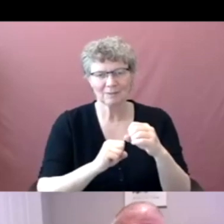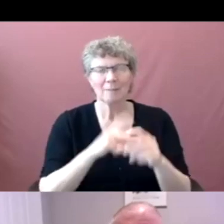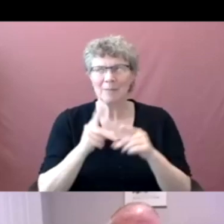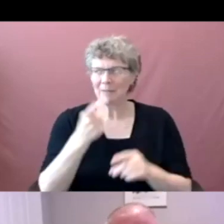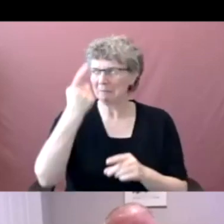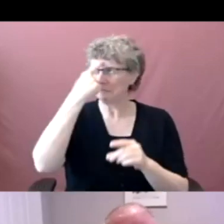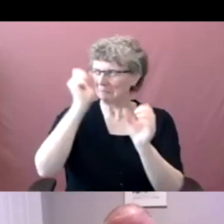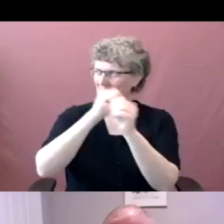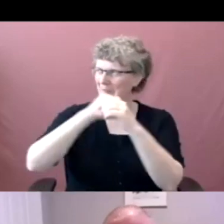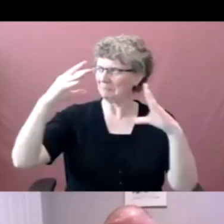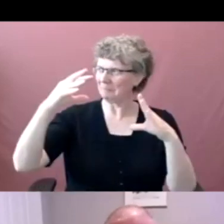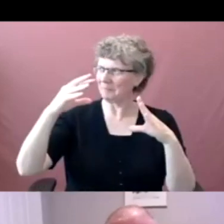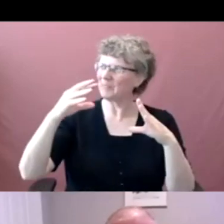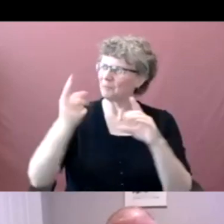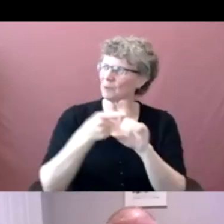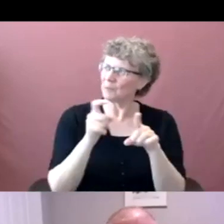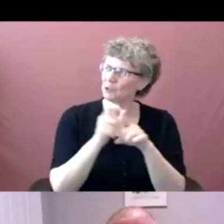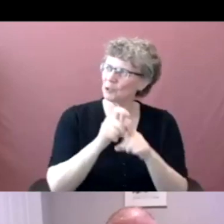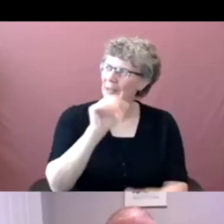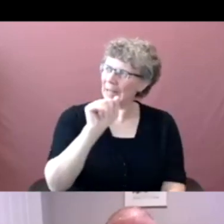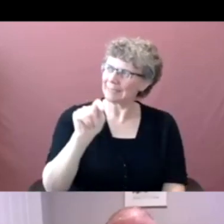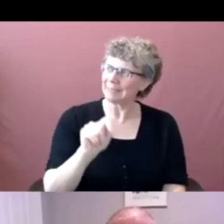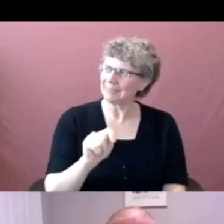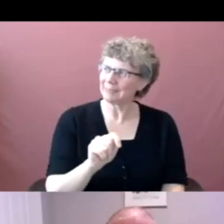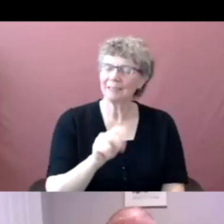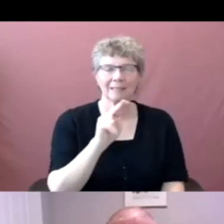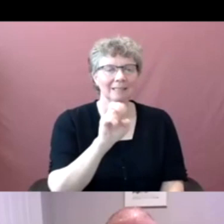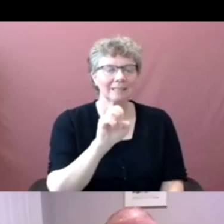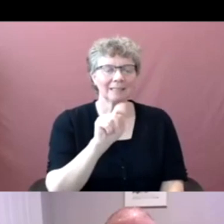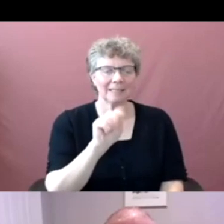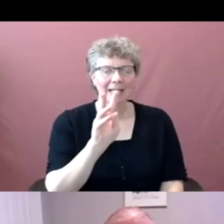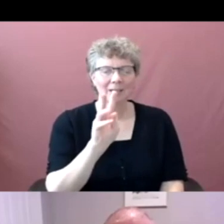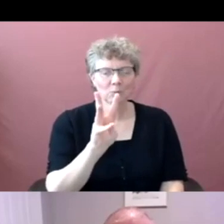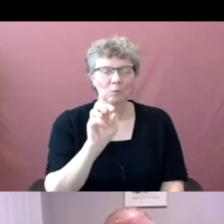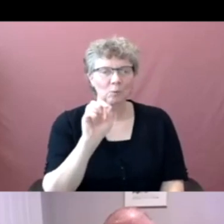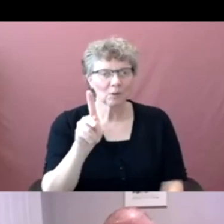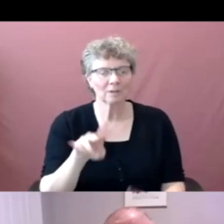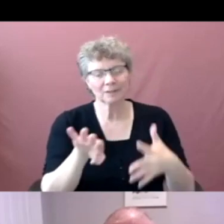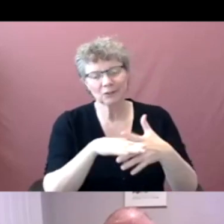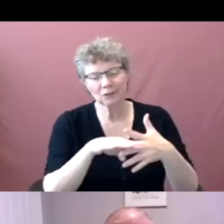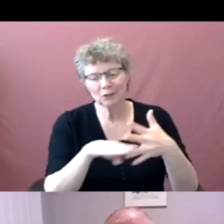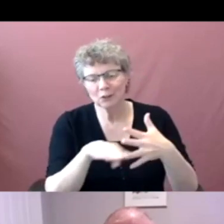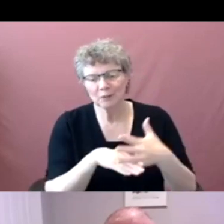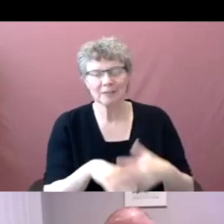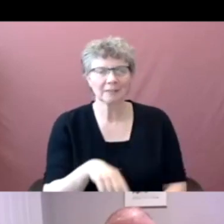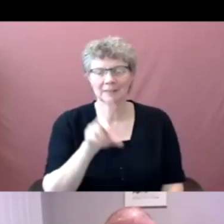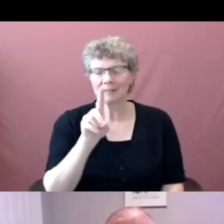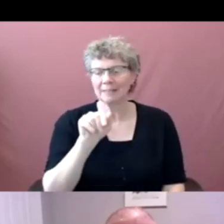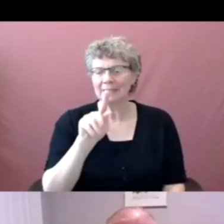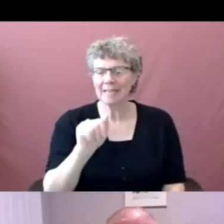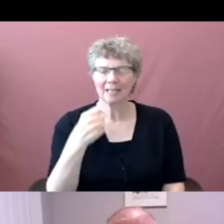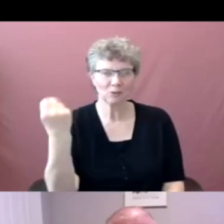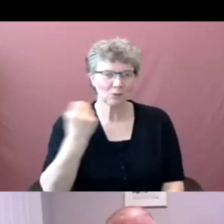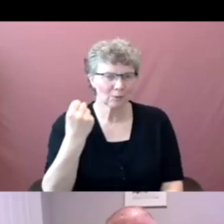That's networks, servers, storage, all of that supporting infrastructure that all the other